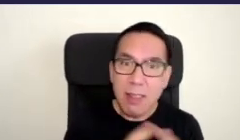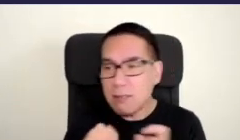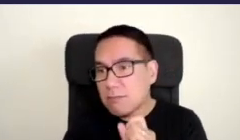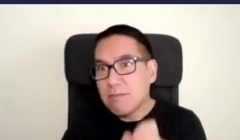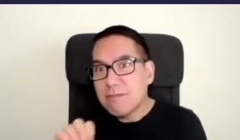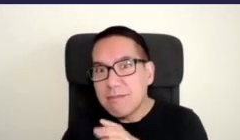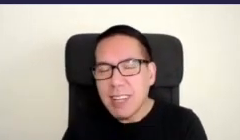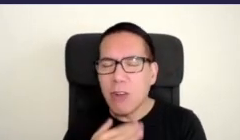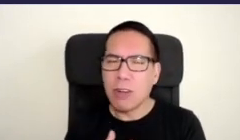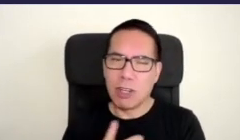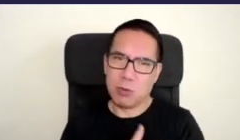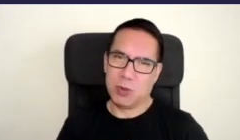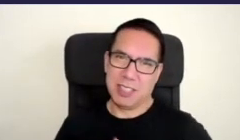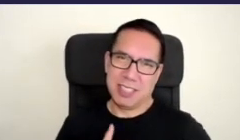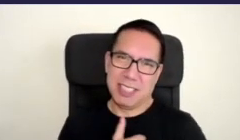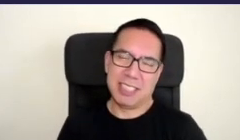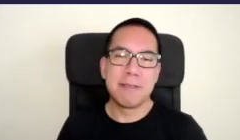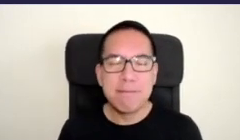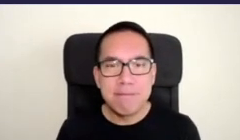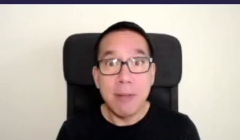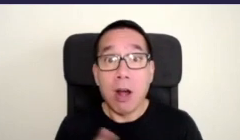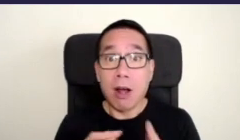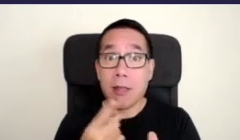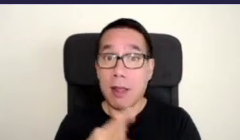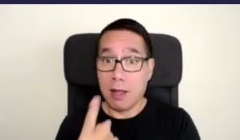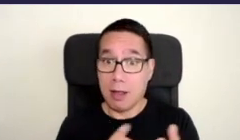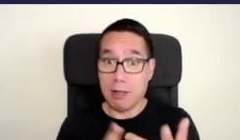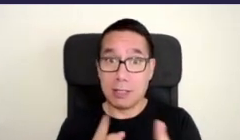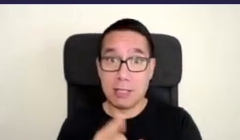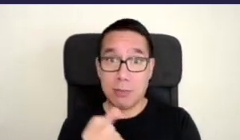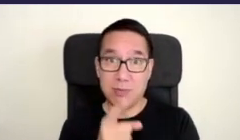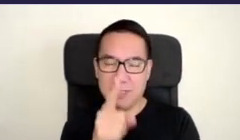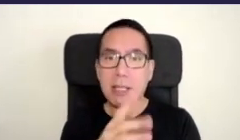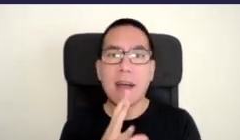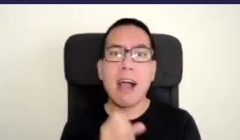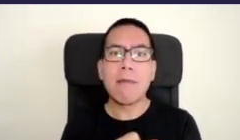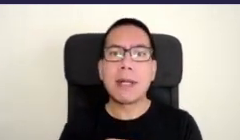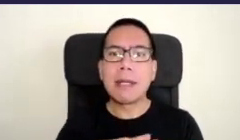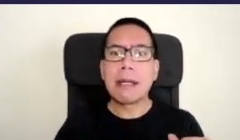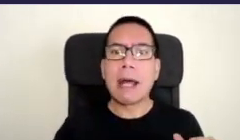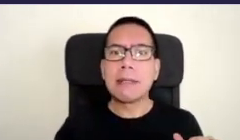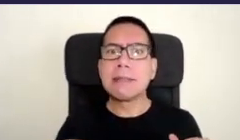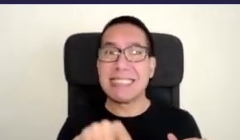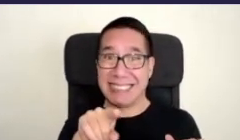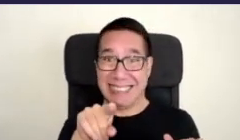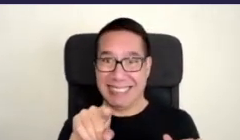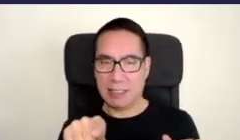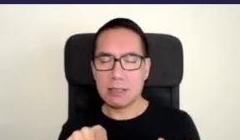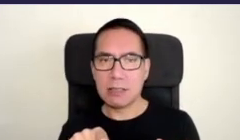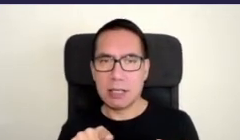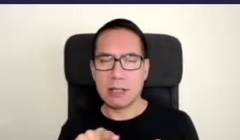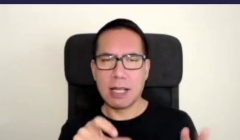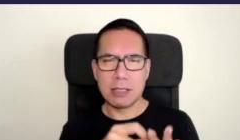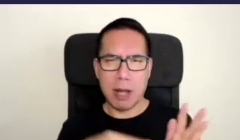and here's another example so this is government land this is land that's part of the